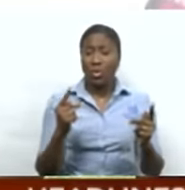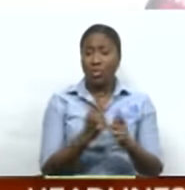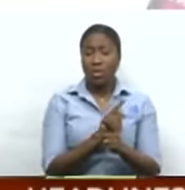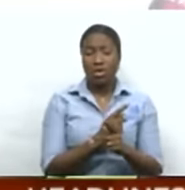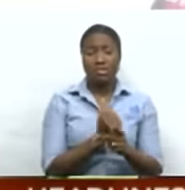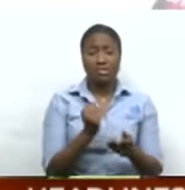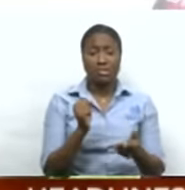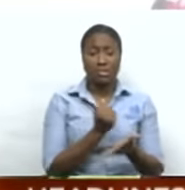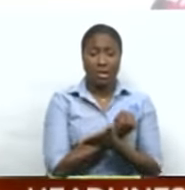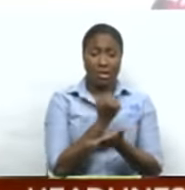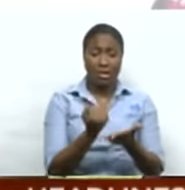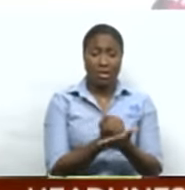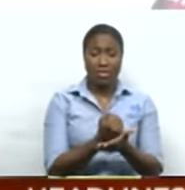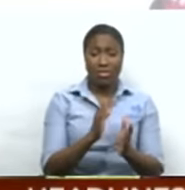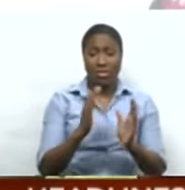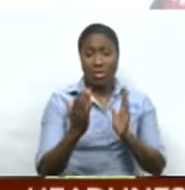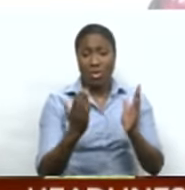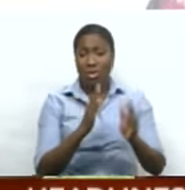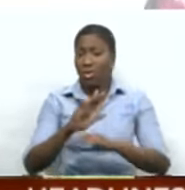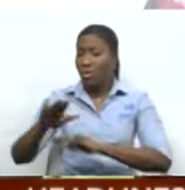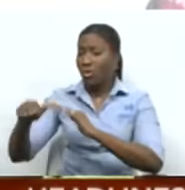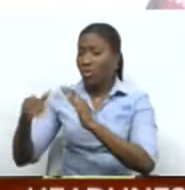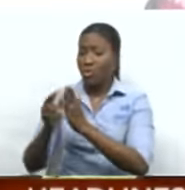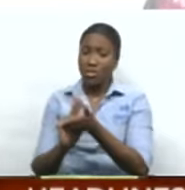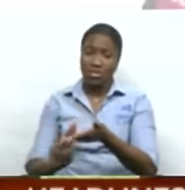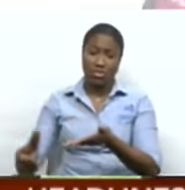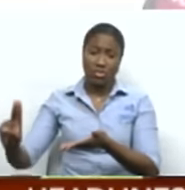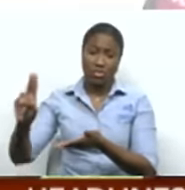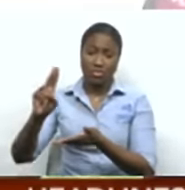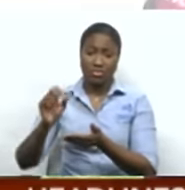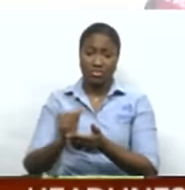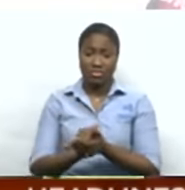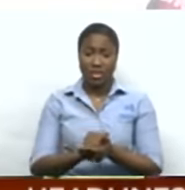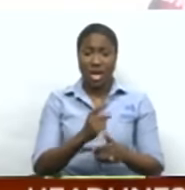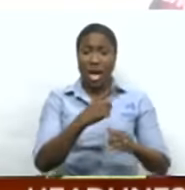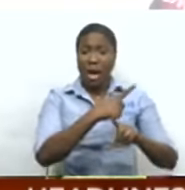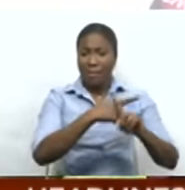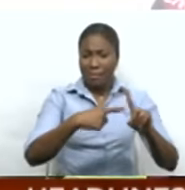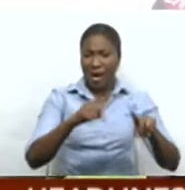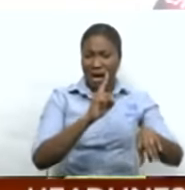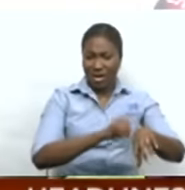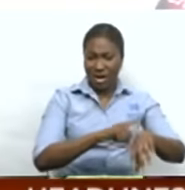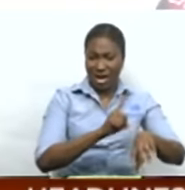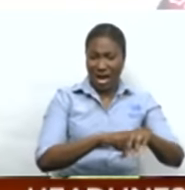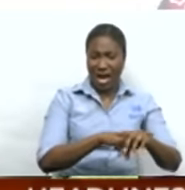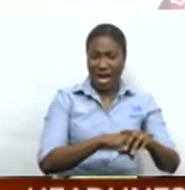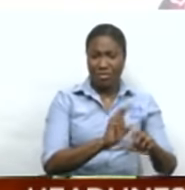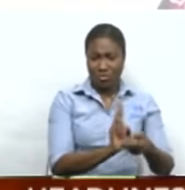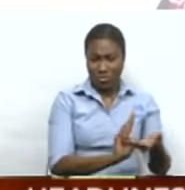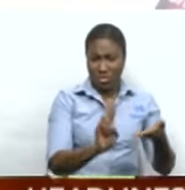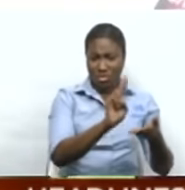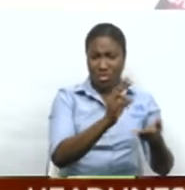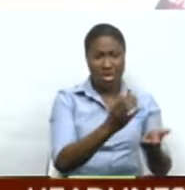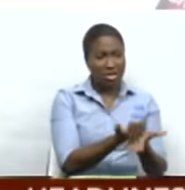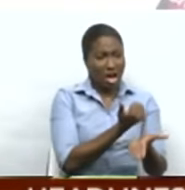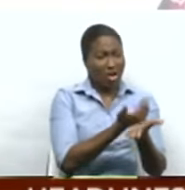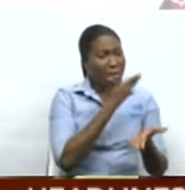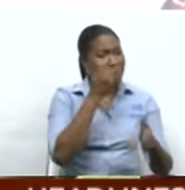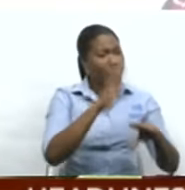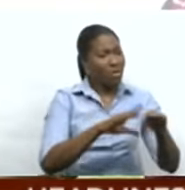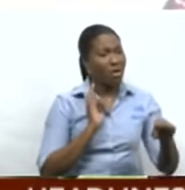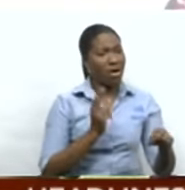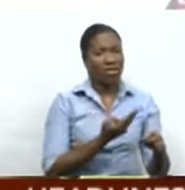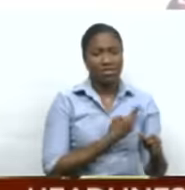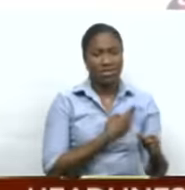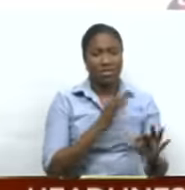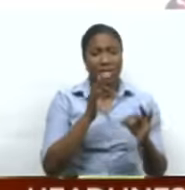that. Even the open campus has better salaries than us. And, of course, if we are to compare ourselves to the private sector,